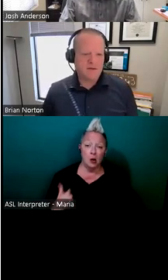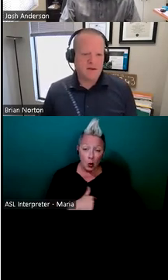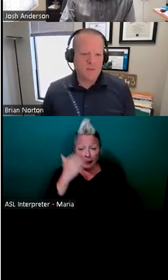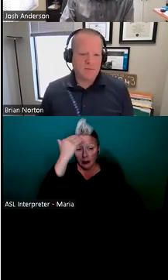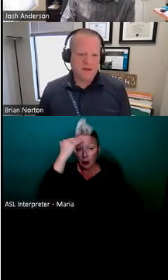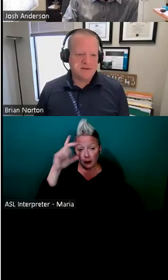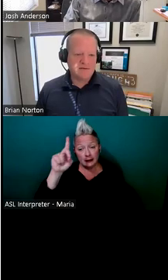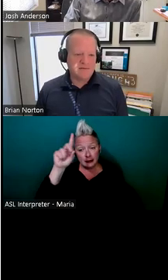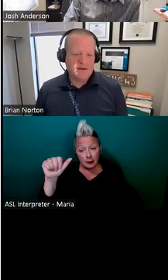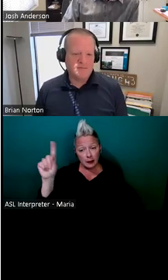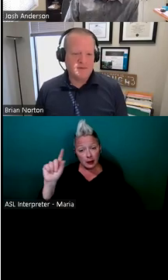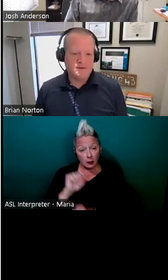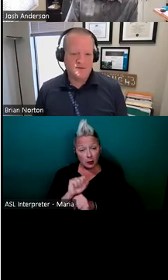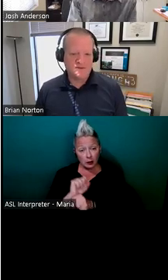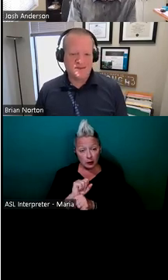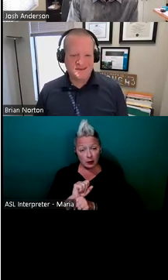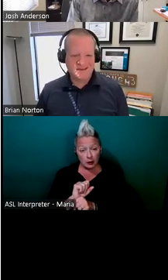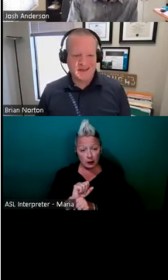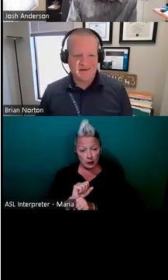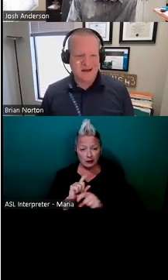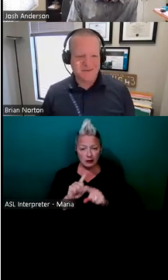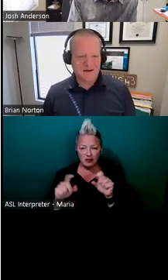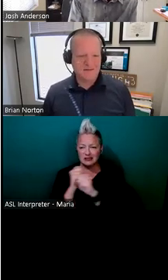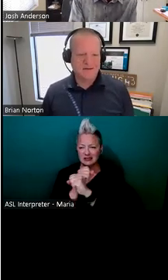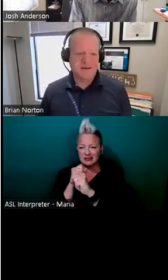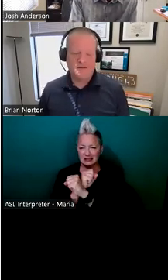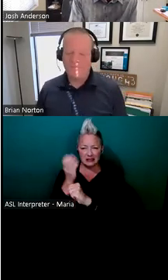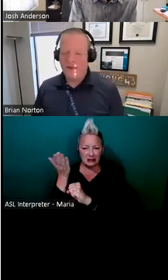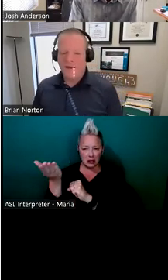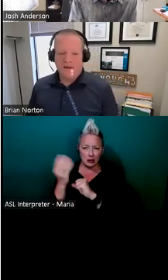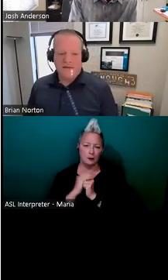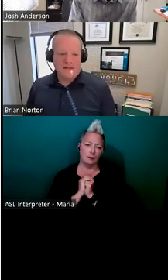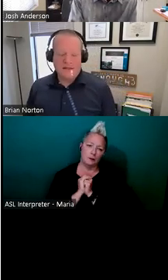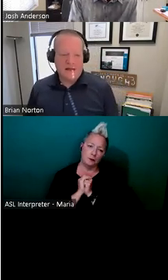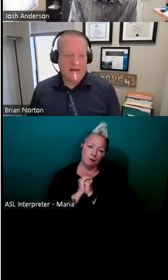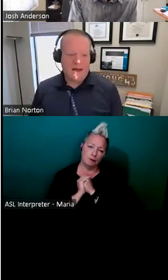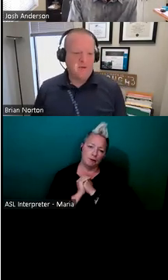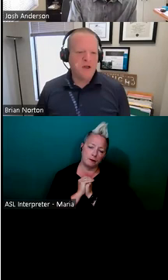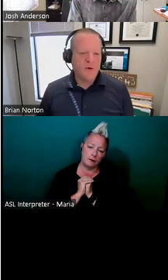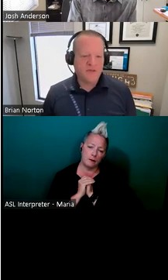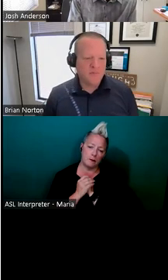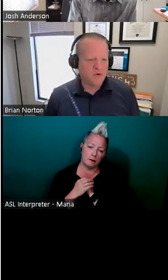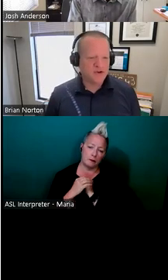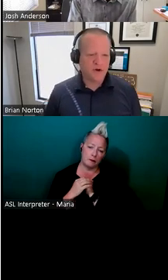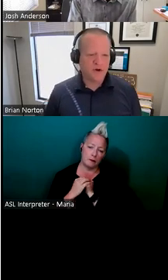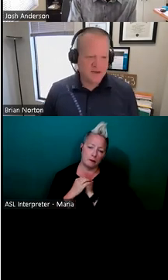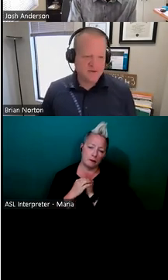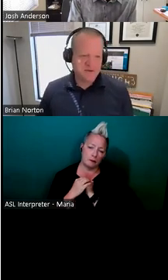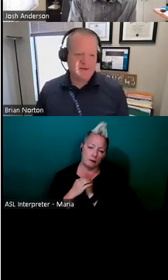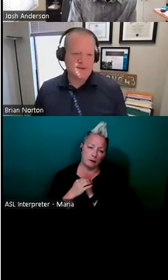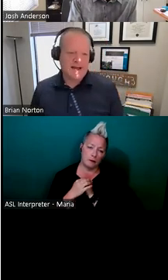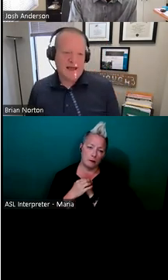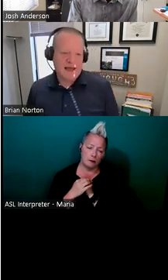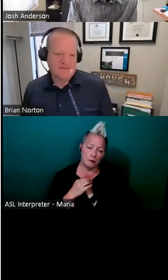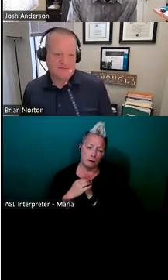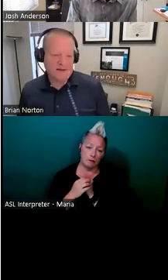disability in the workplace, um, the different statistics that are out there. Um, I don't know what the most current, these are